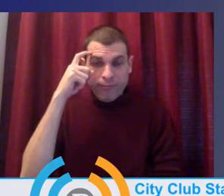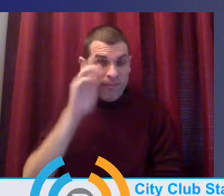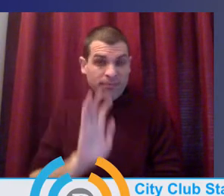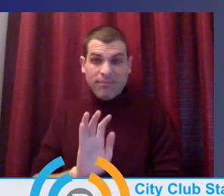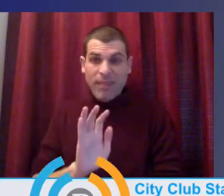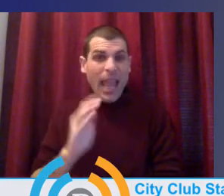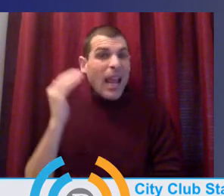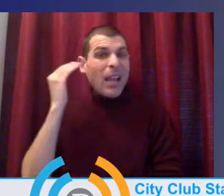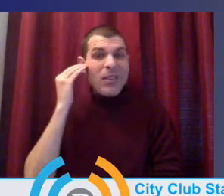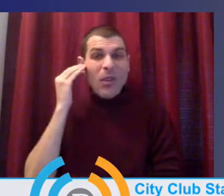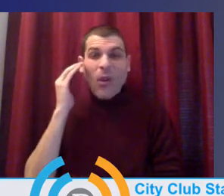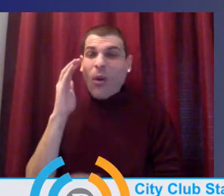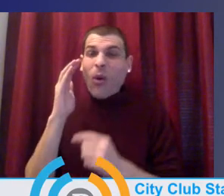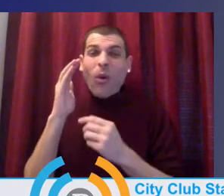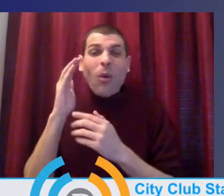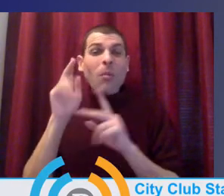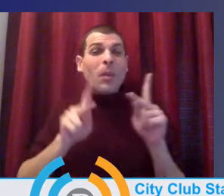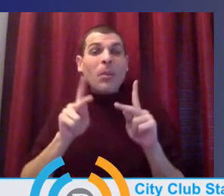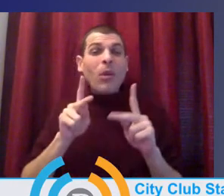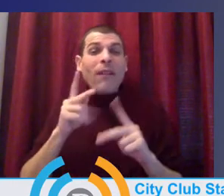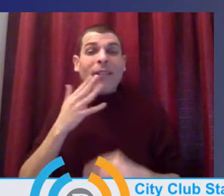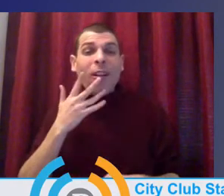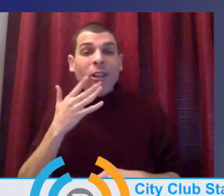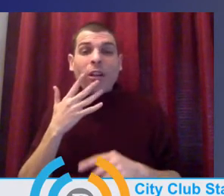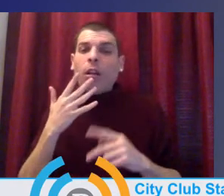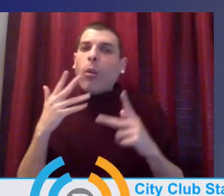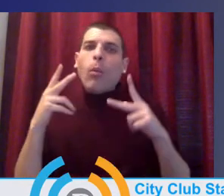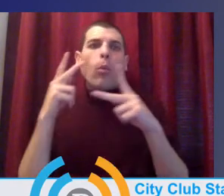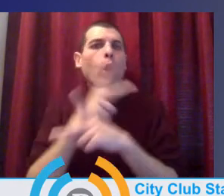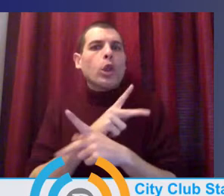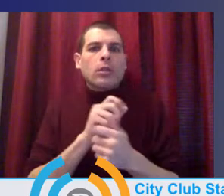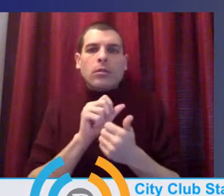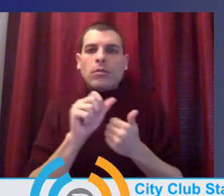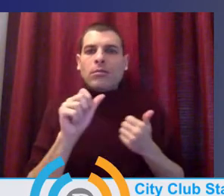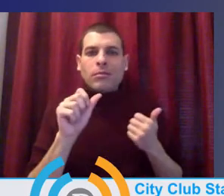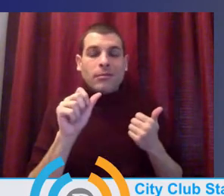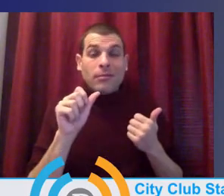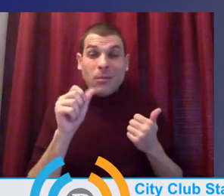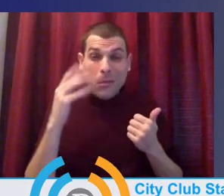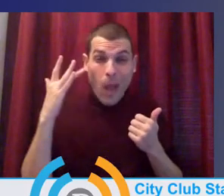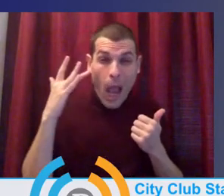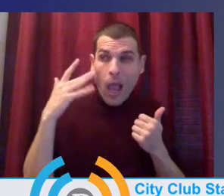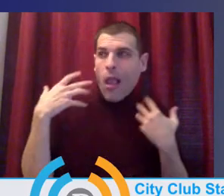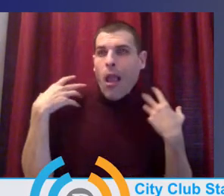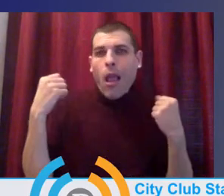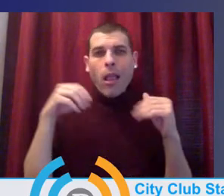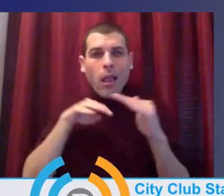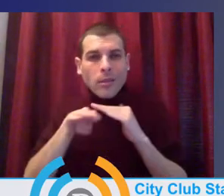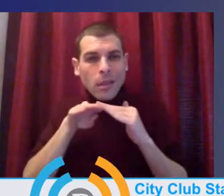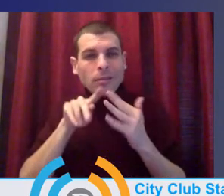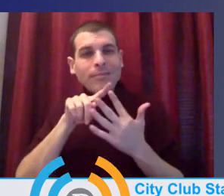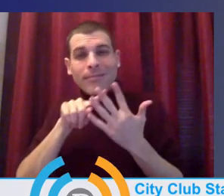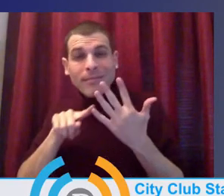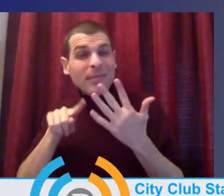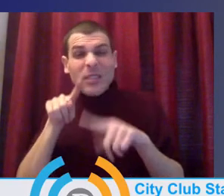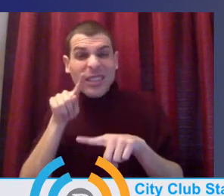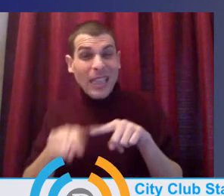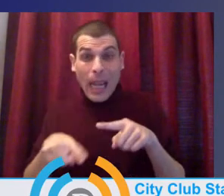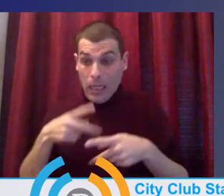for our providers of color. Um, and when they're not well cared for, they can't take care for our, our babies and our children.